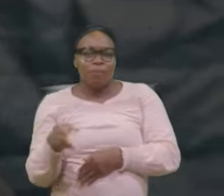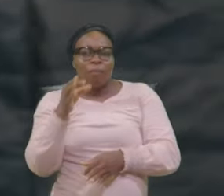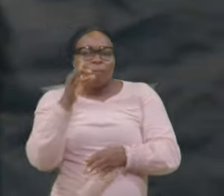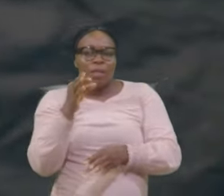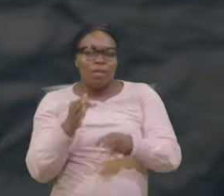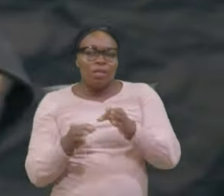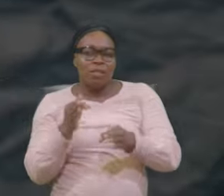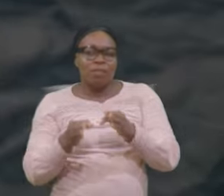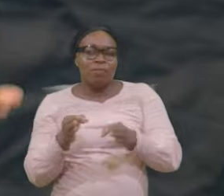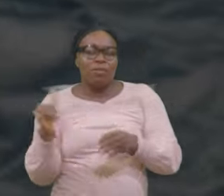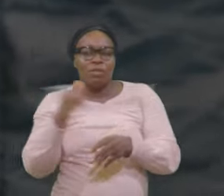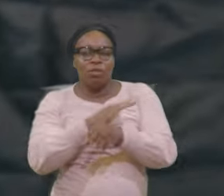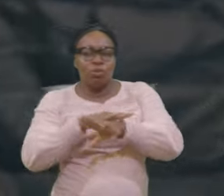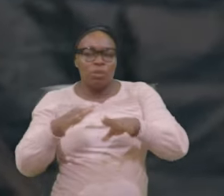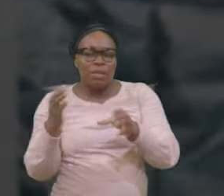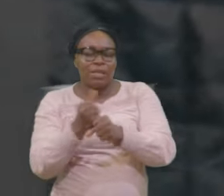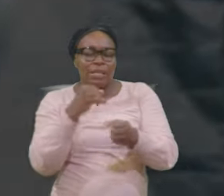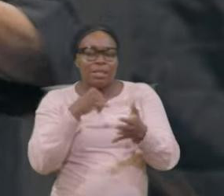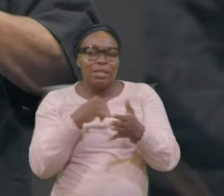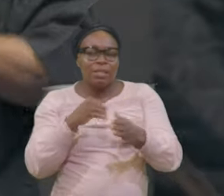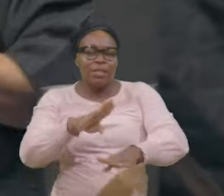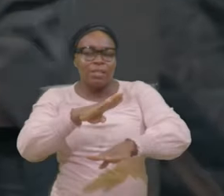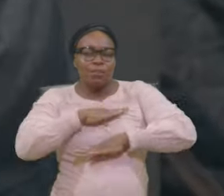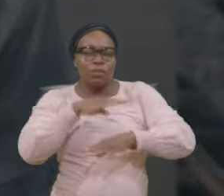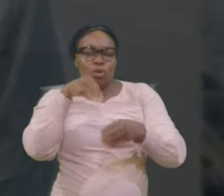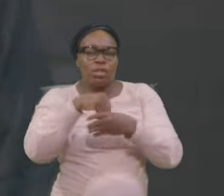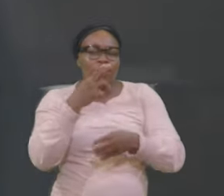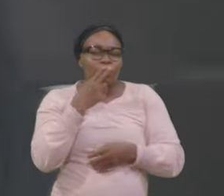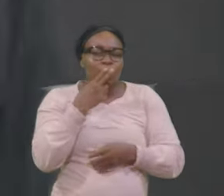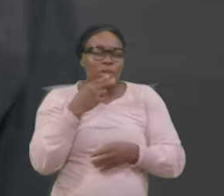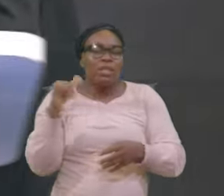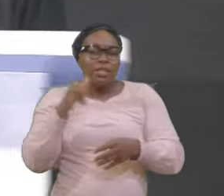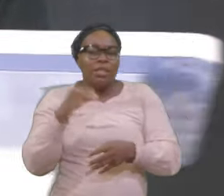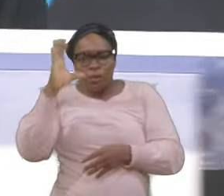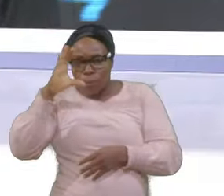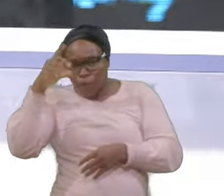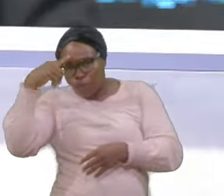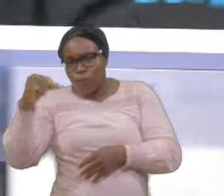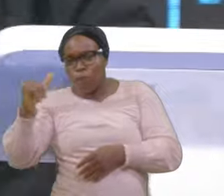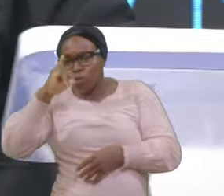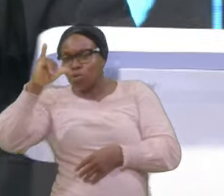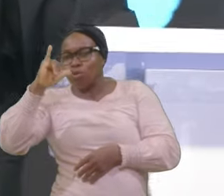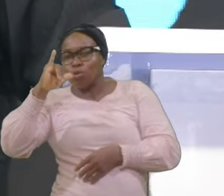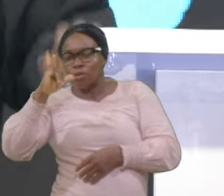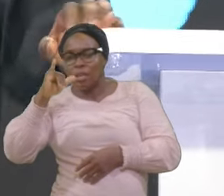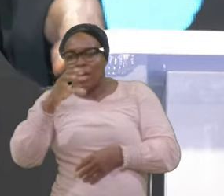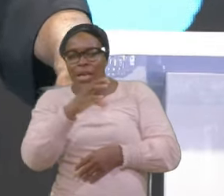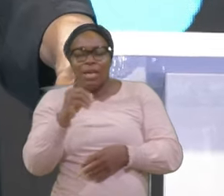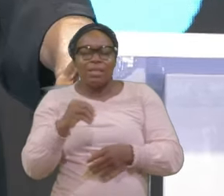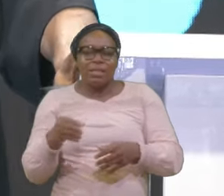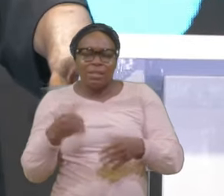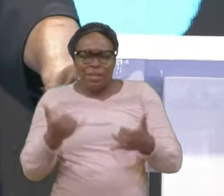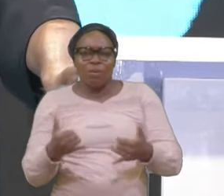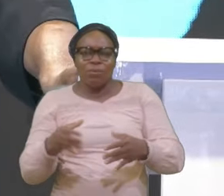eat In the drink If I didn't Get to eat In the They're restless They're searching They're searching How can I have Satisfaction